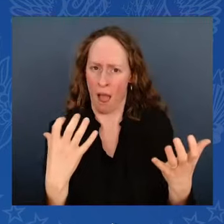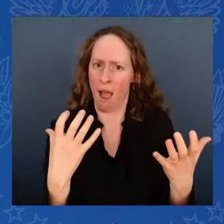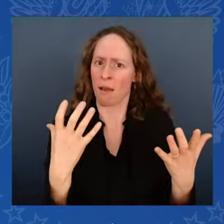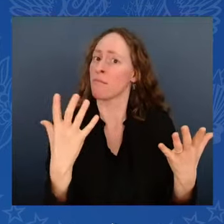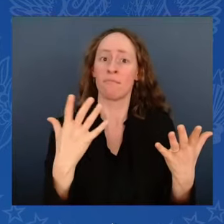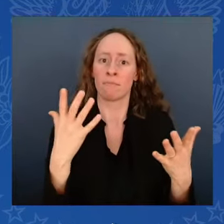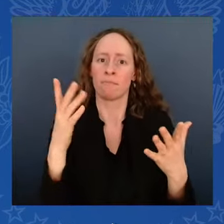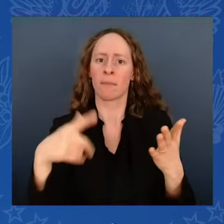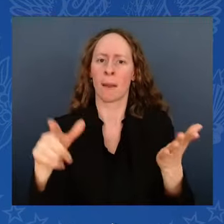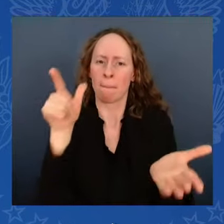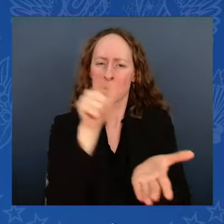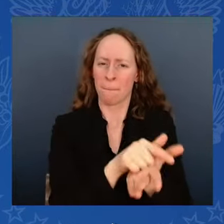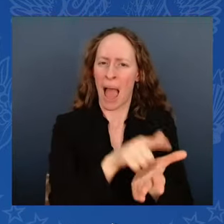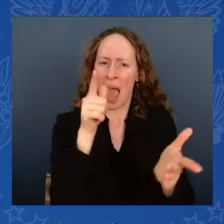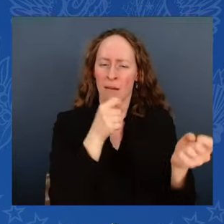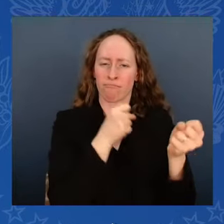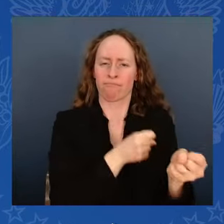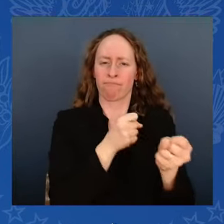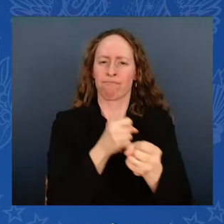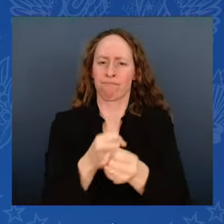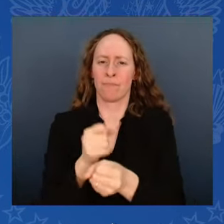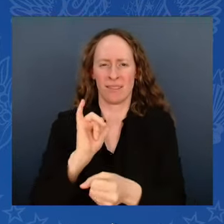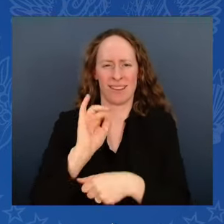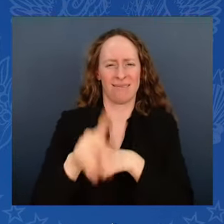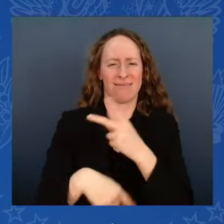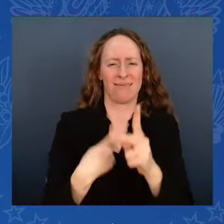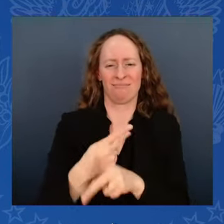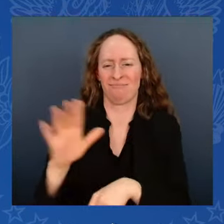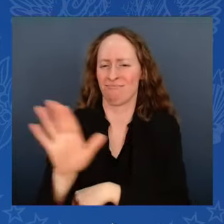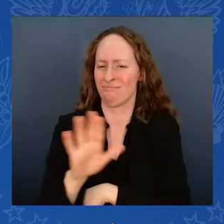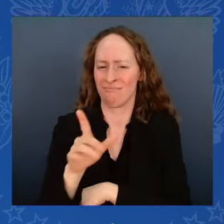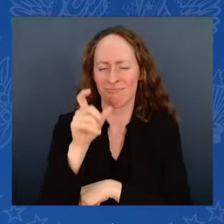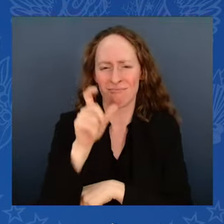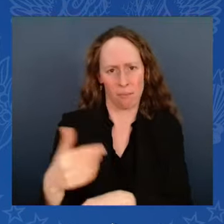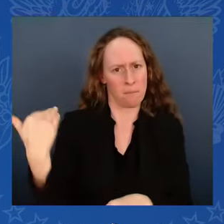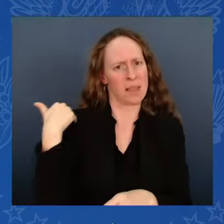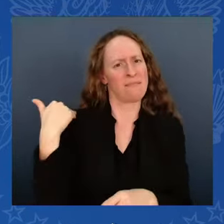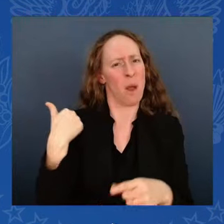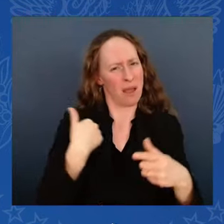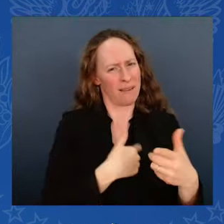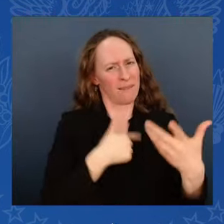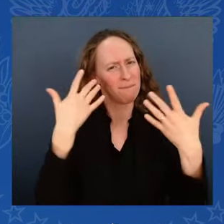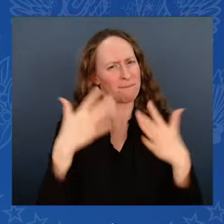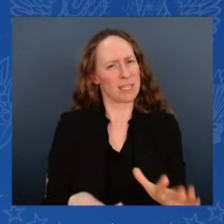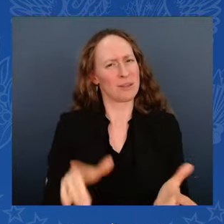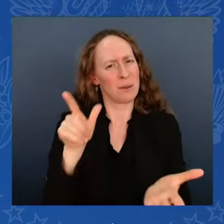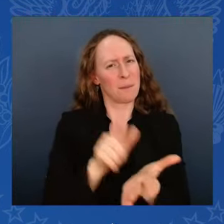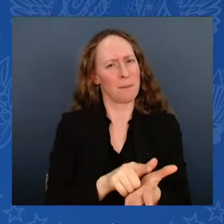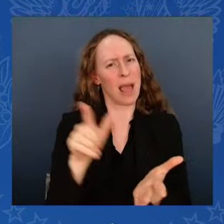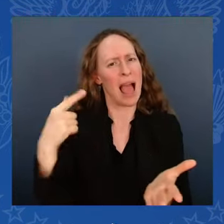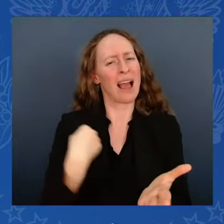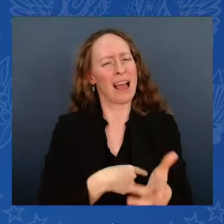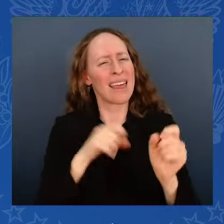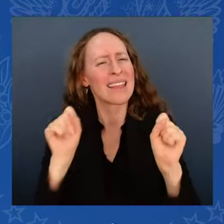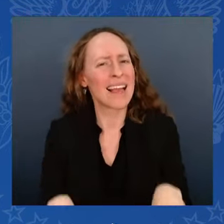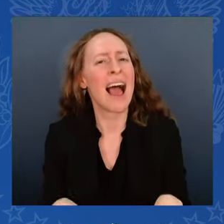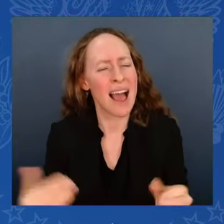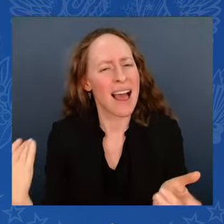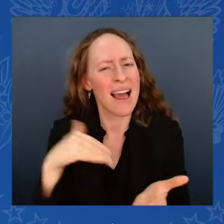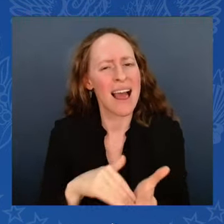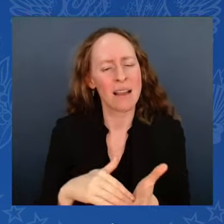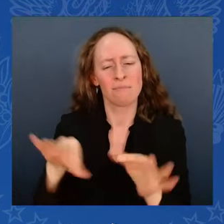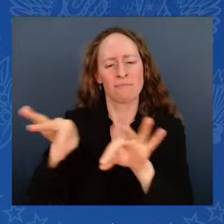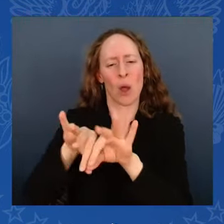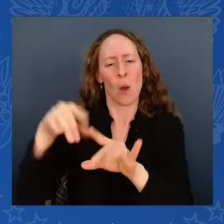And, folks, I know we can do this. I've never been more optimistic about our future. You know, we just remember who we are.